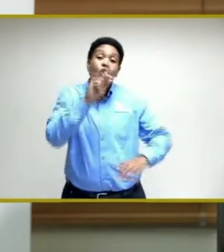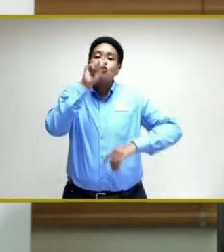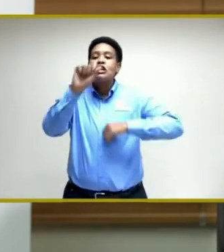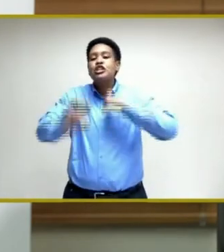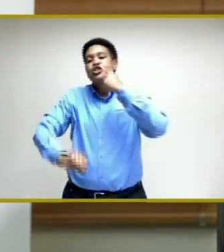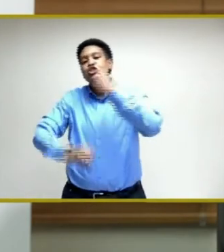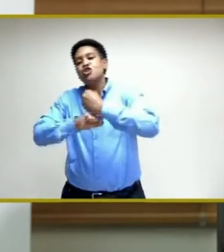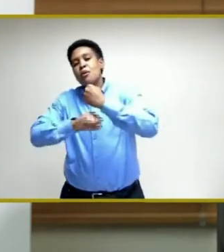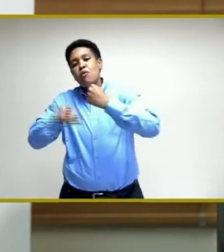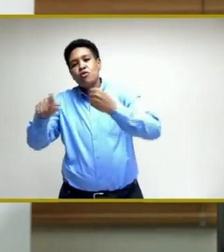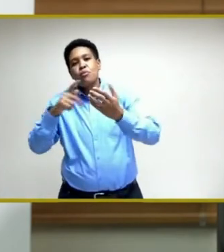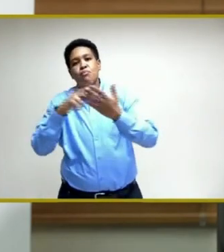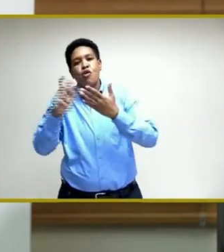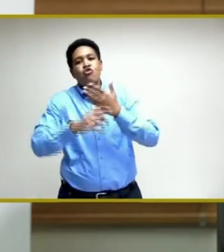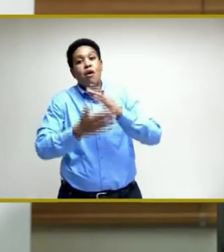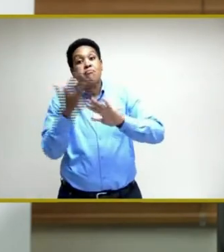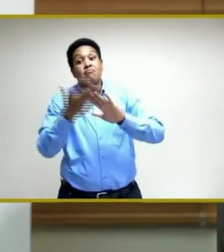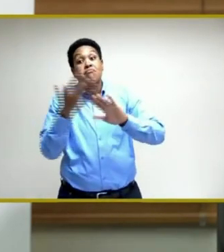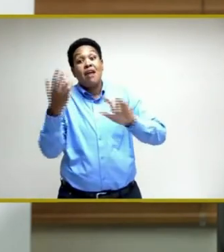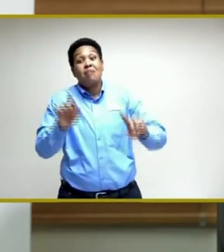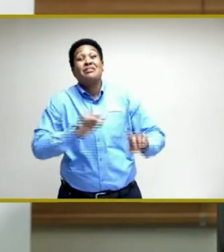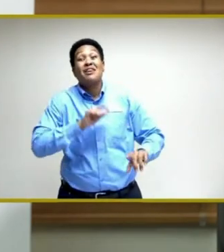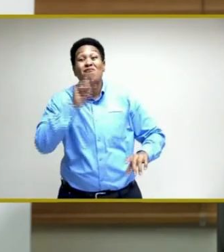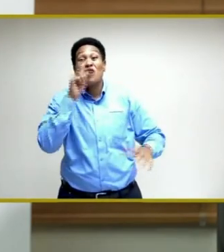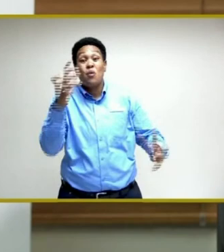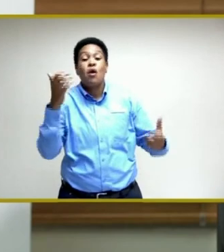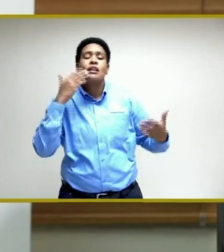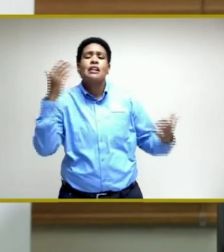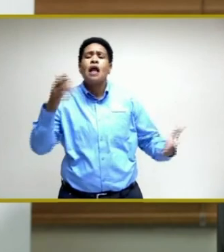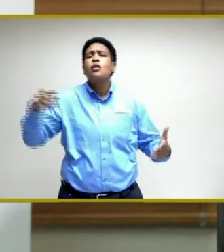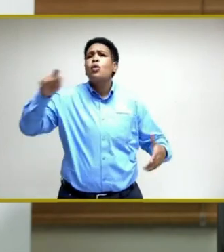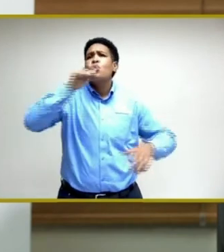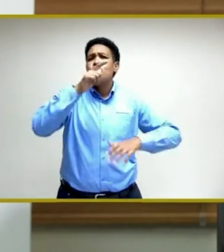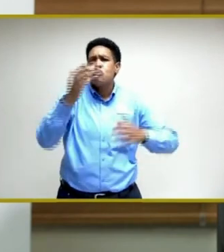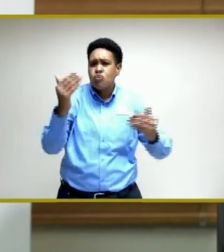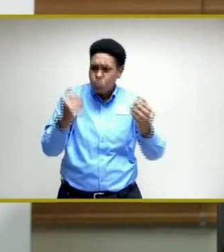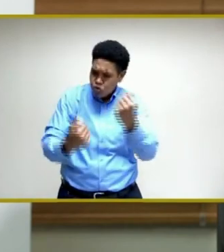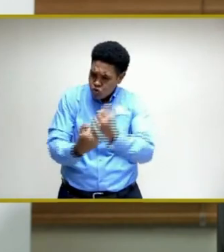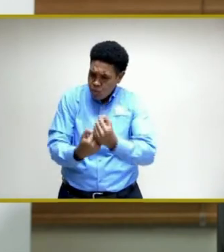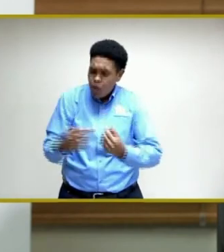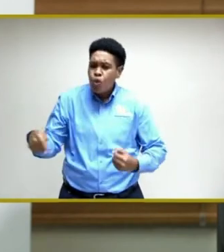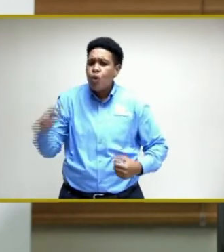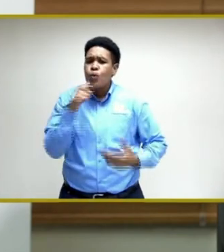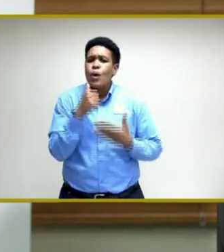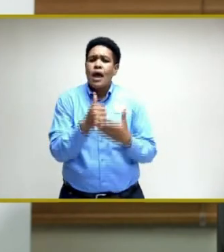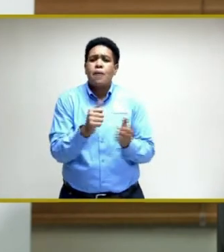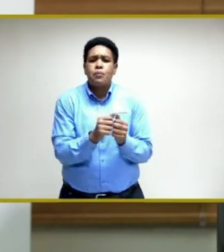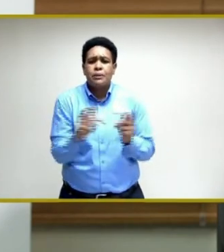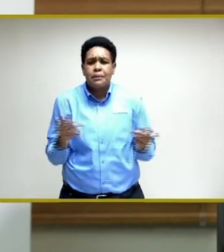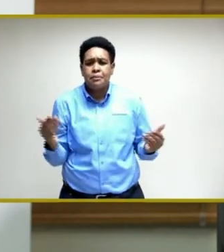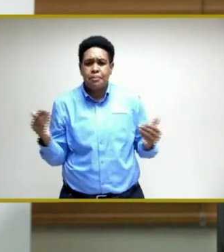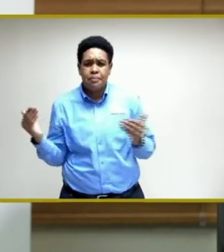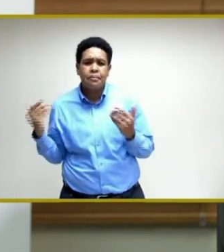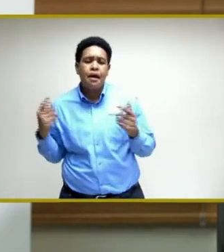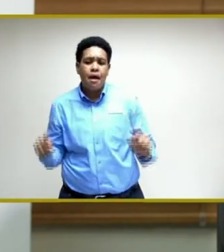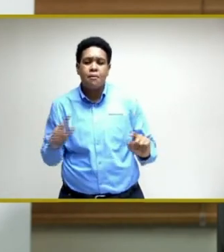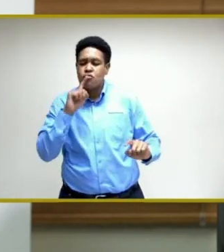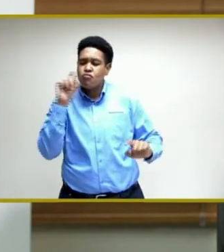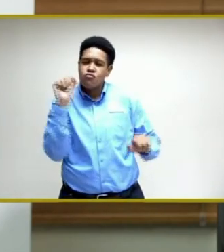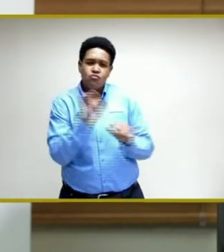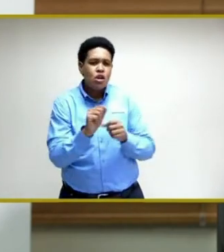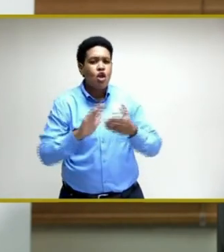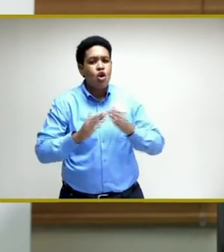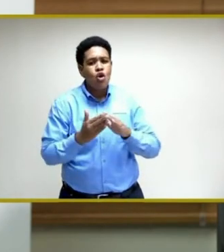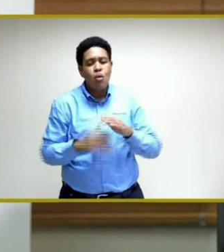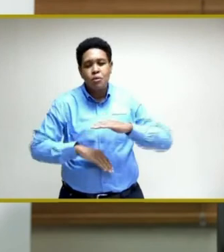the program. And I really want to thank those who came out and those who helped with the mobilization. And it was truly a community